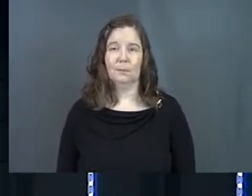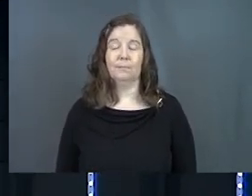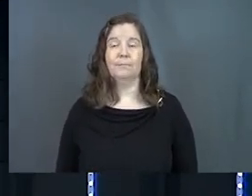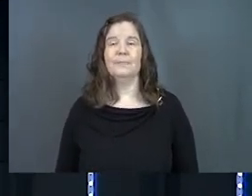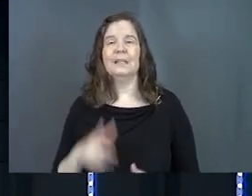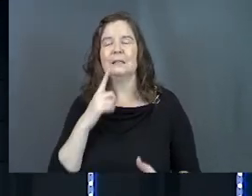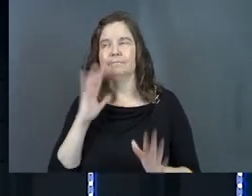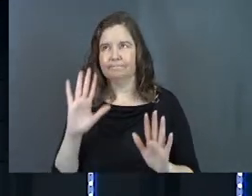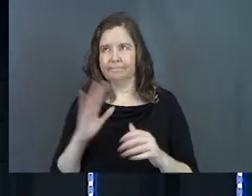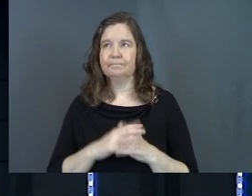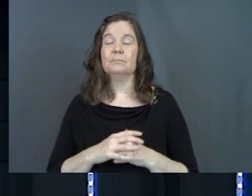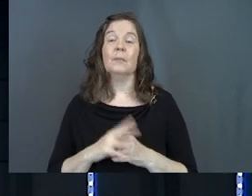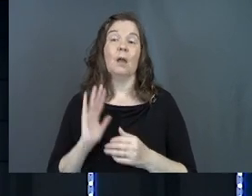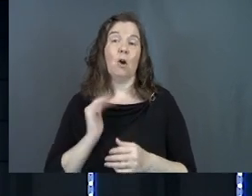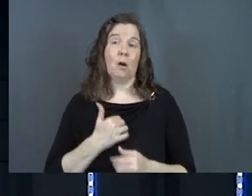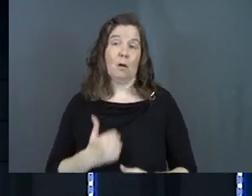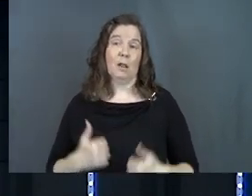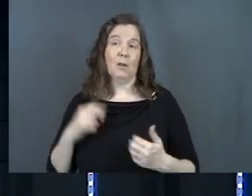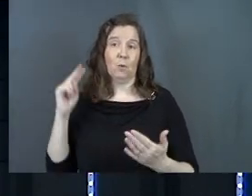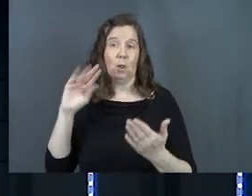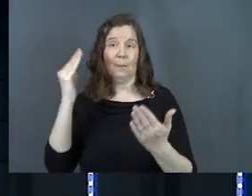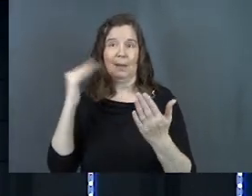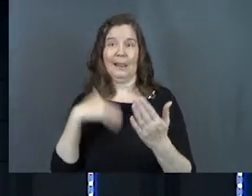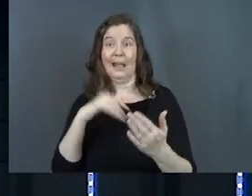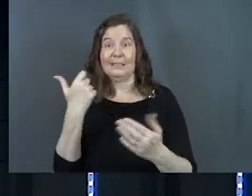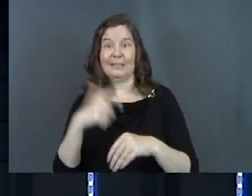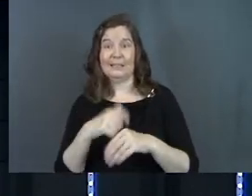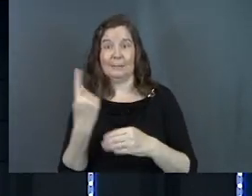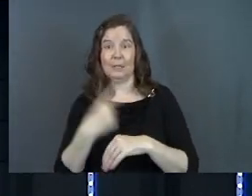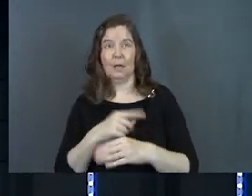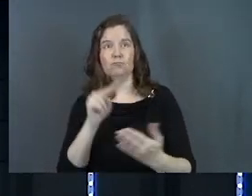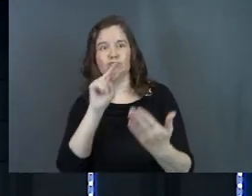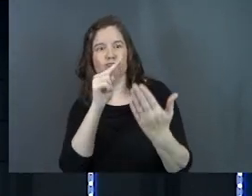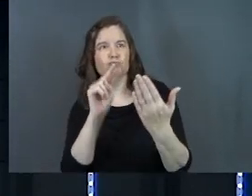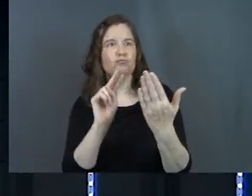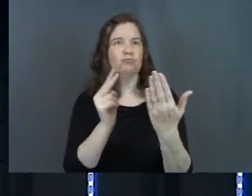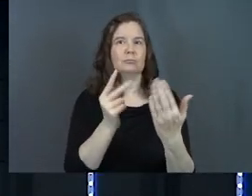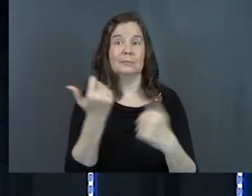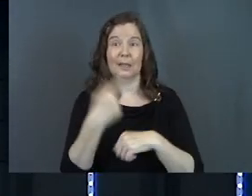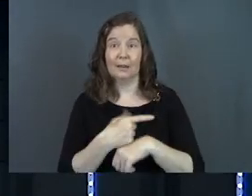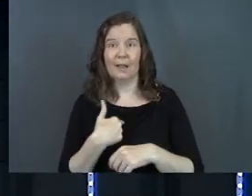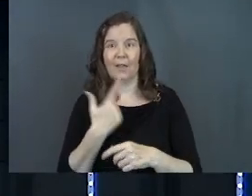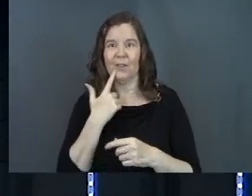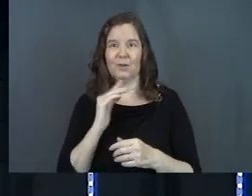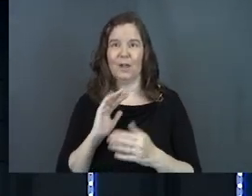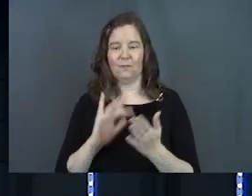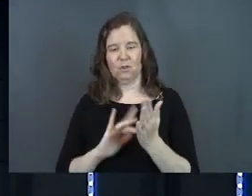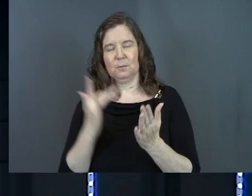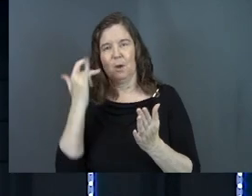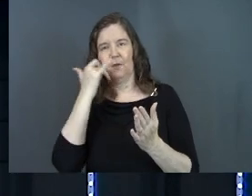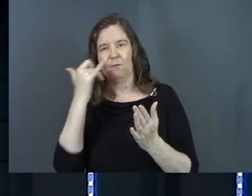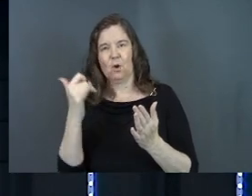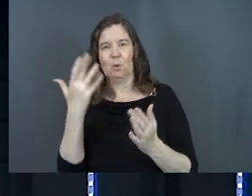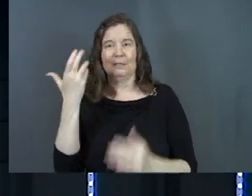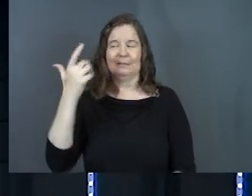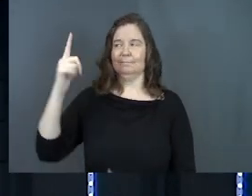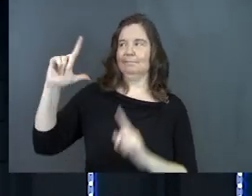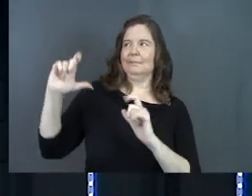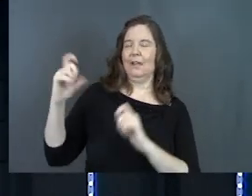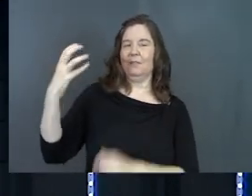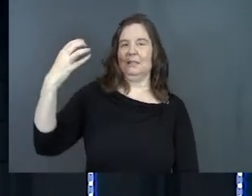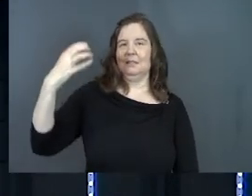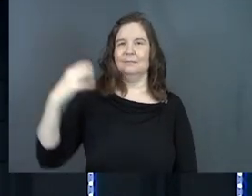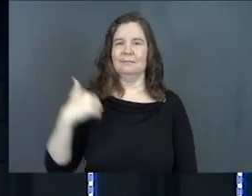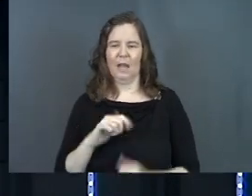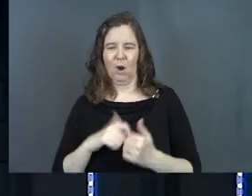So let's play this out. I mean, in our lives, we look at the mirror, what, like 10 times a day? And then you got your smartphones, and then it's selfies, and